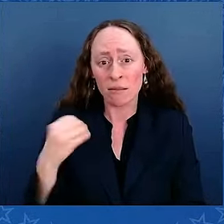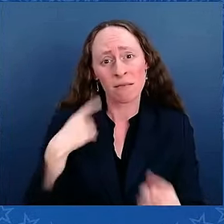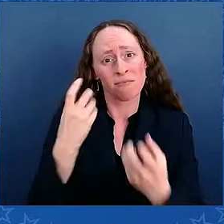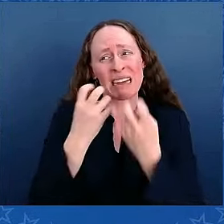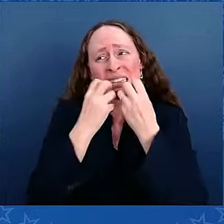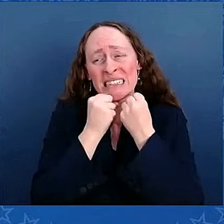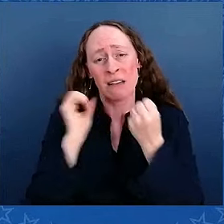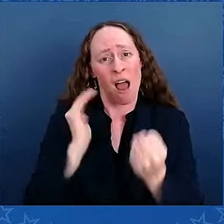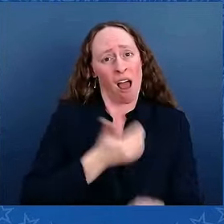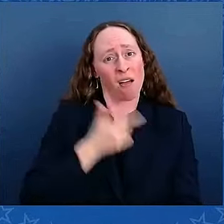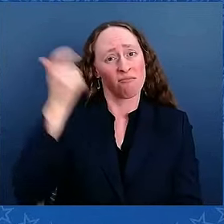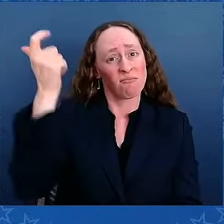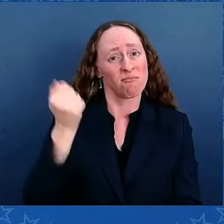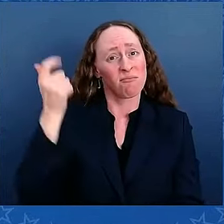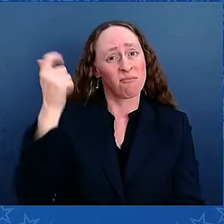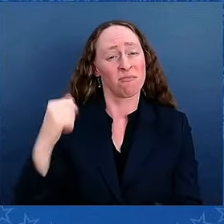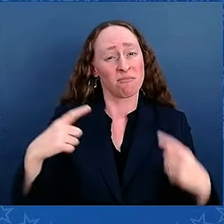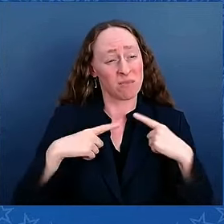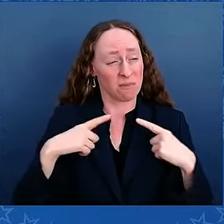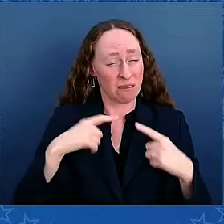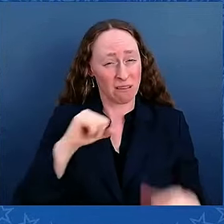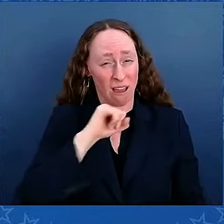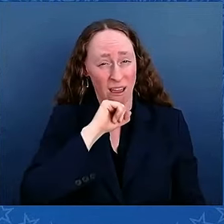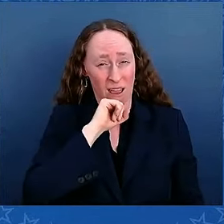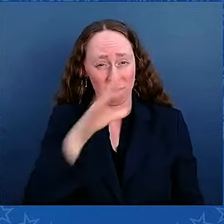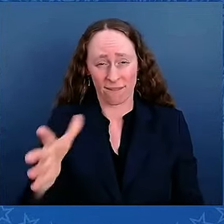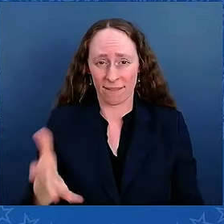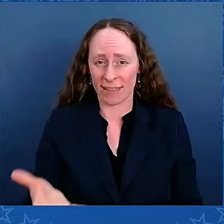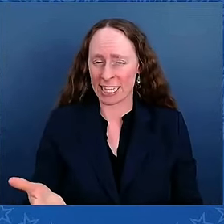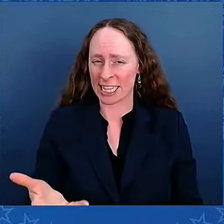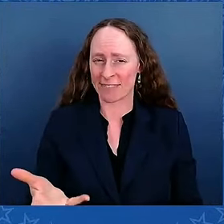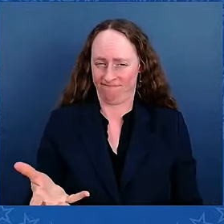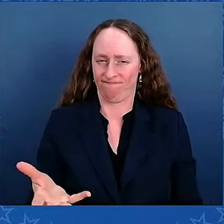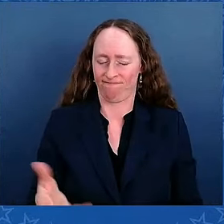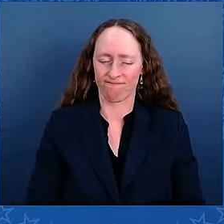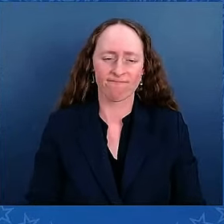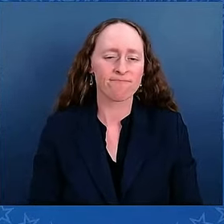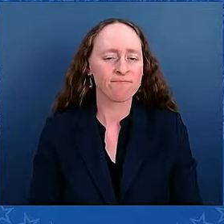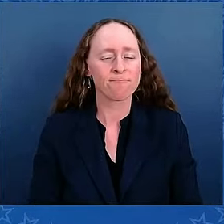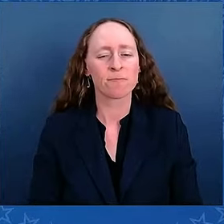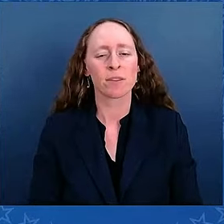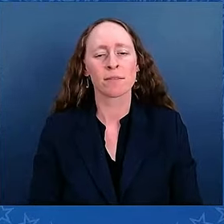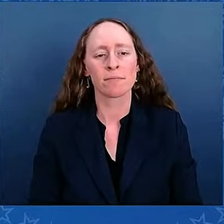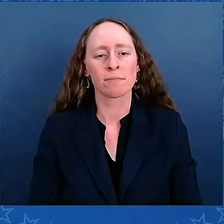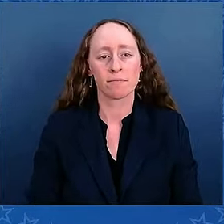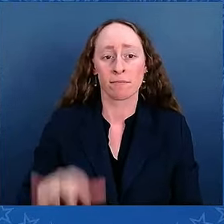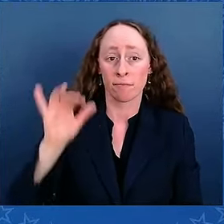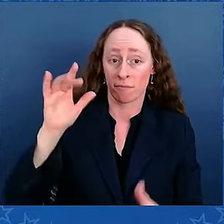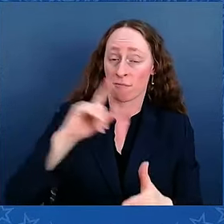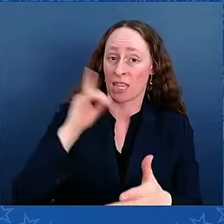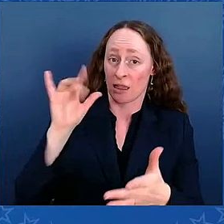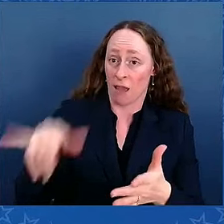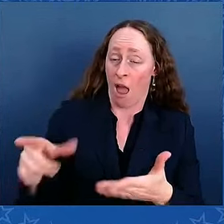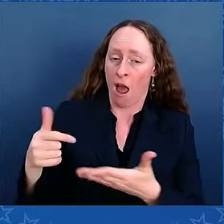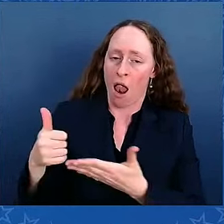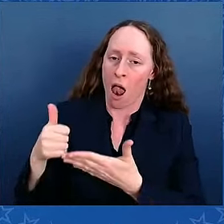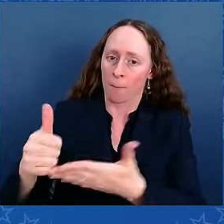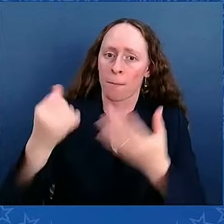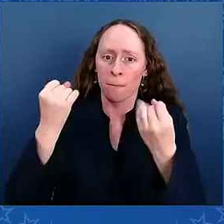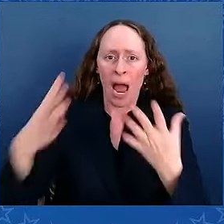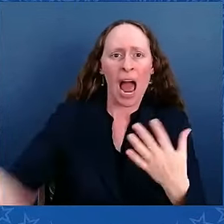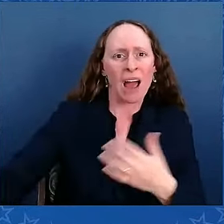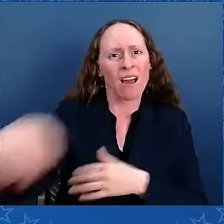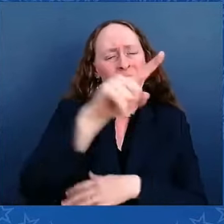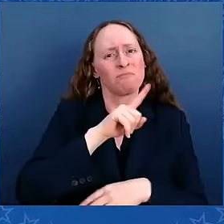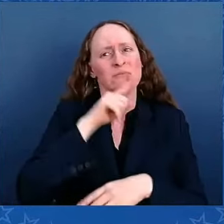And this just wasn't for teamsters. I mean, this has saved thousands of pensions across the country, from union musicians to